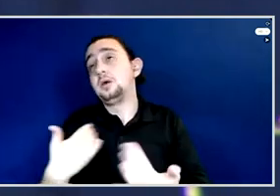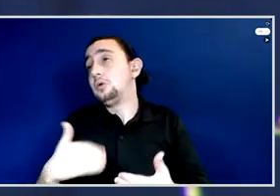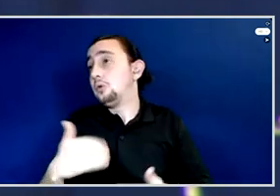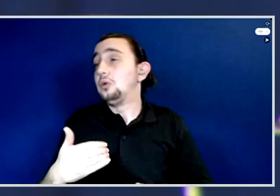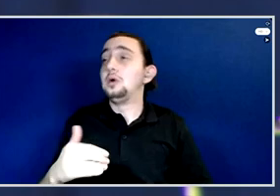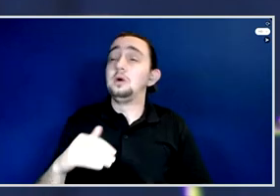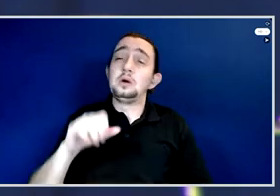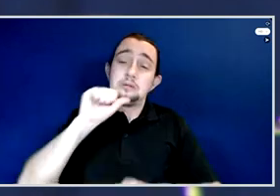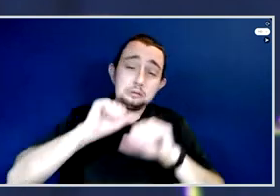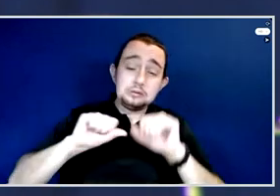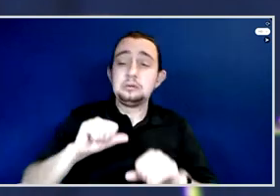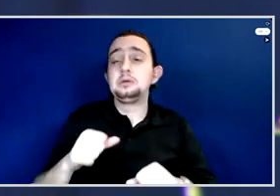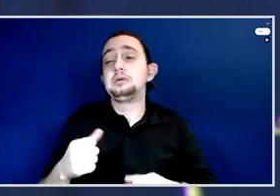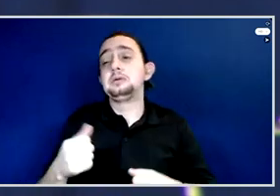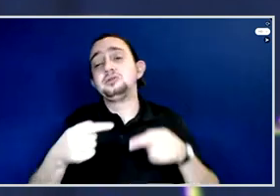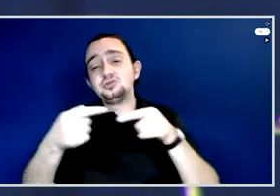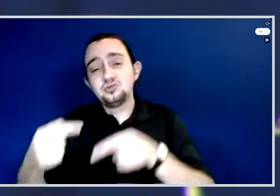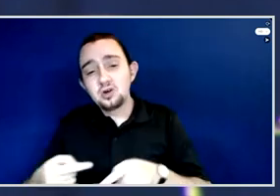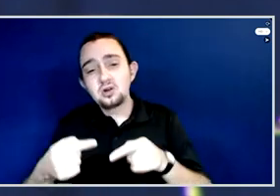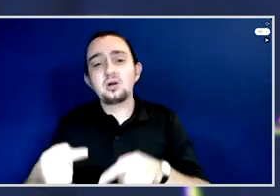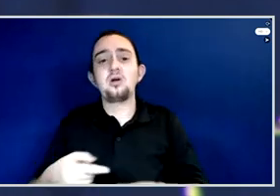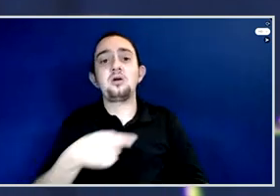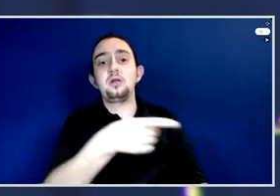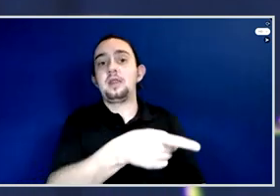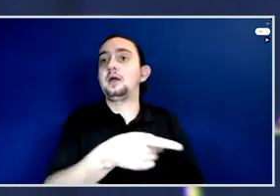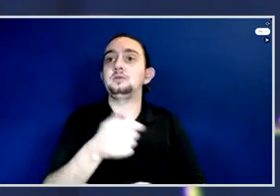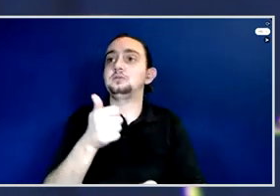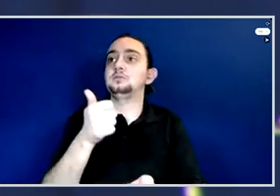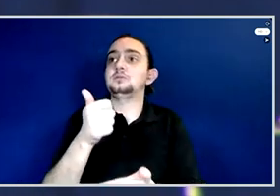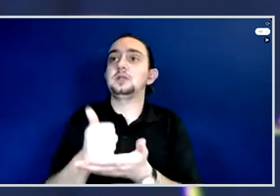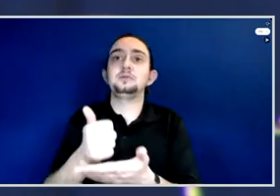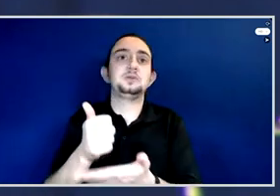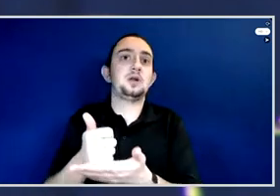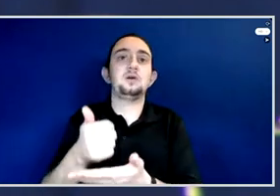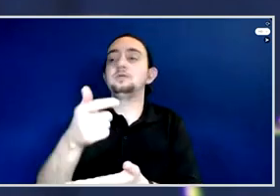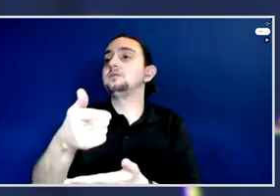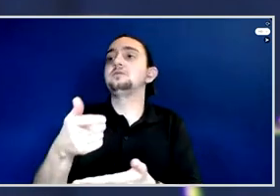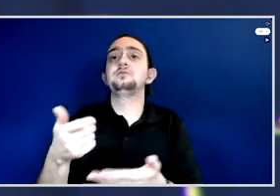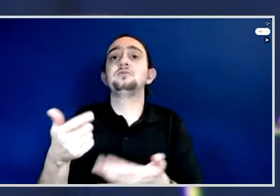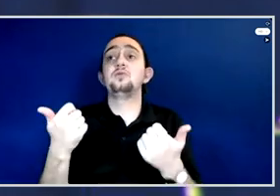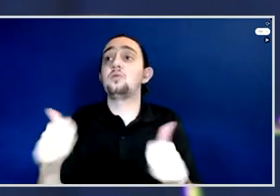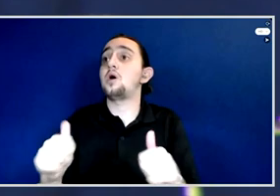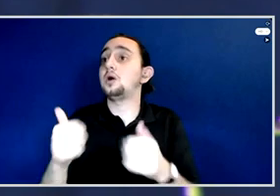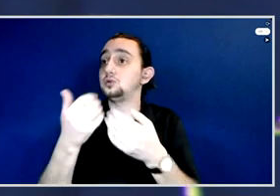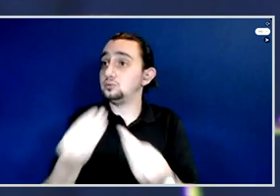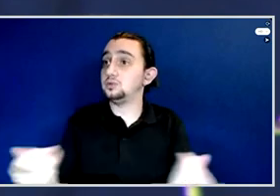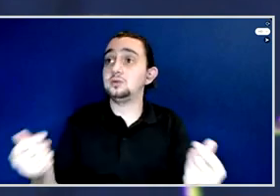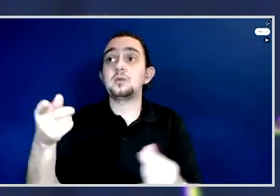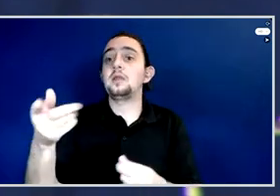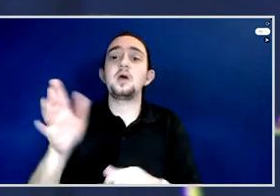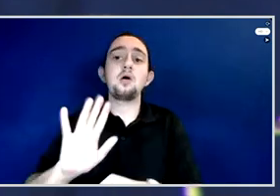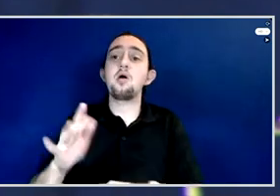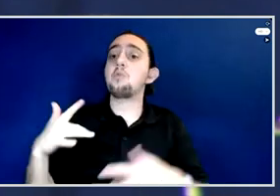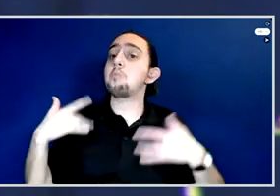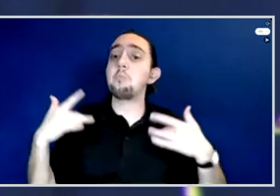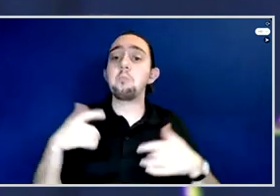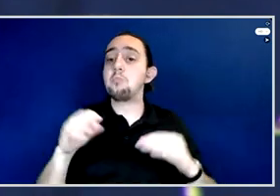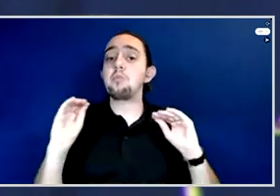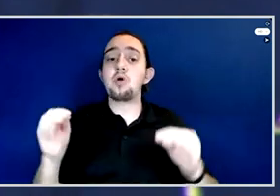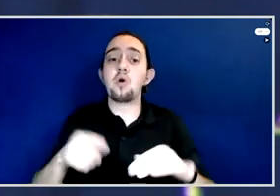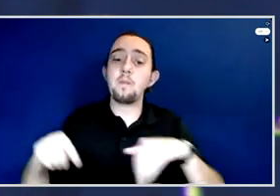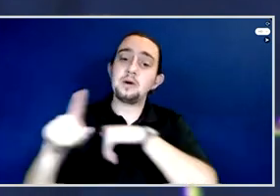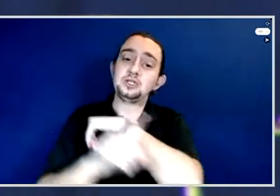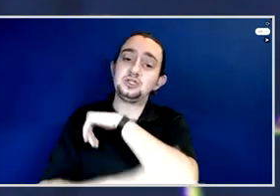other when there is impunity. So it's the end game. But it's also even just arresting and prosecuting